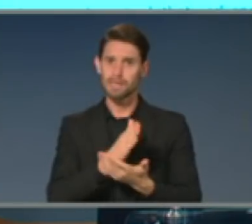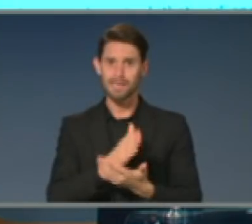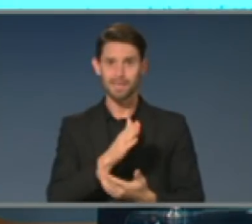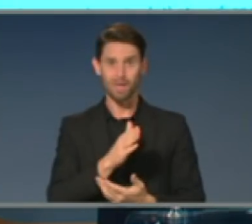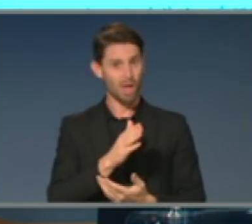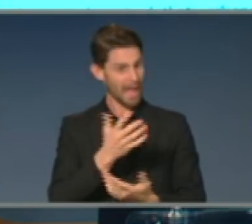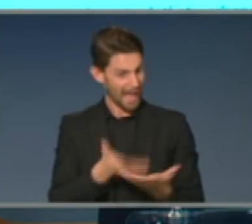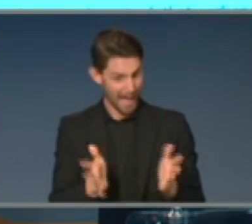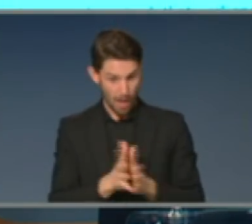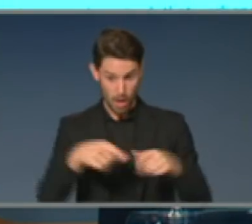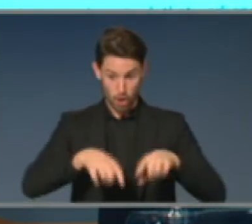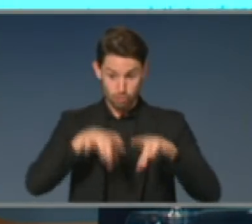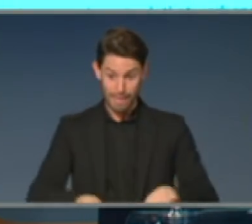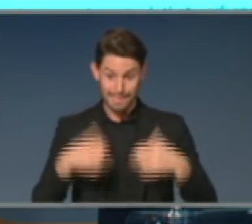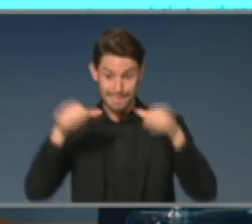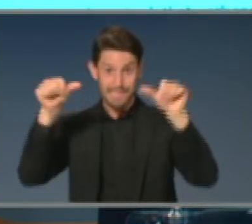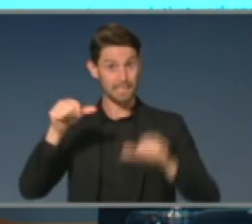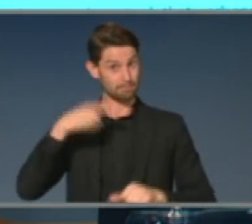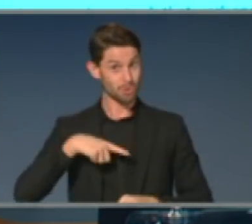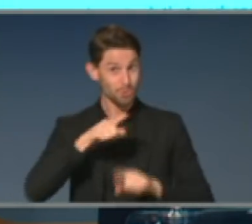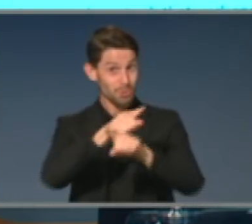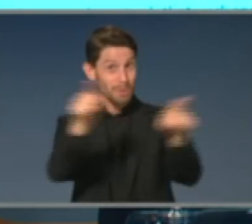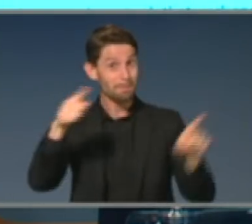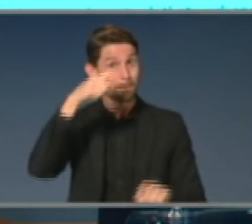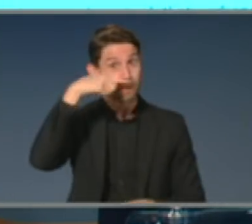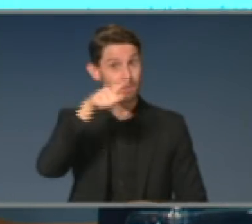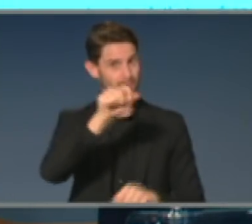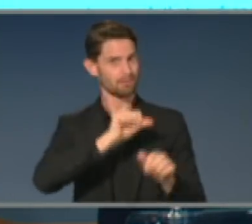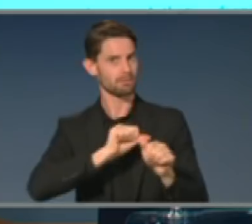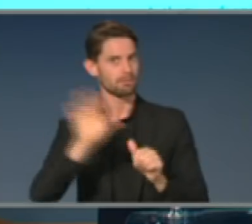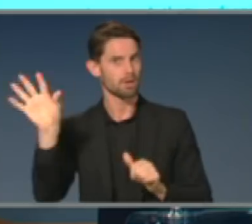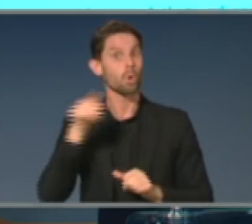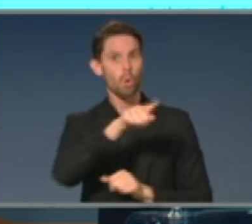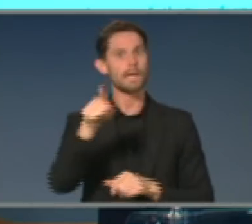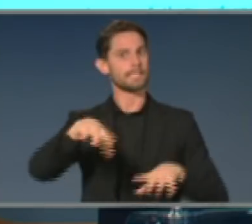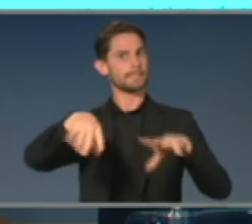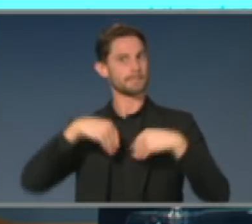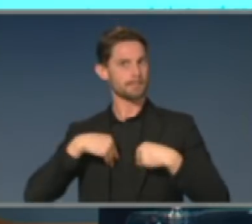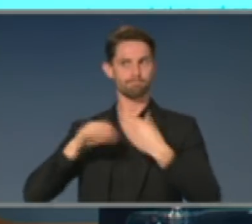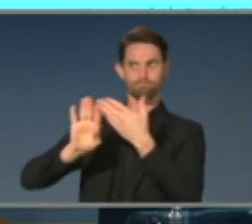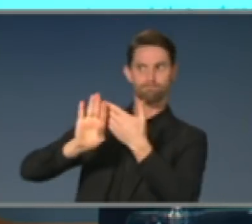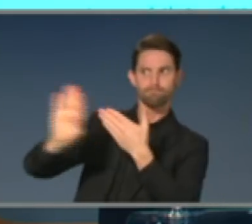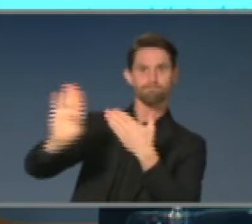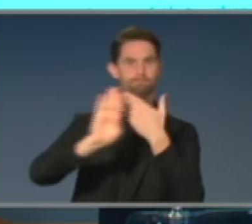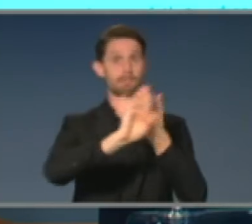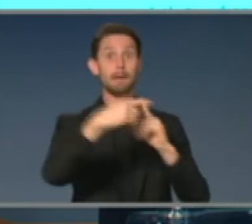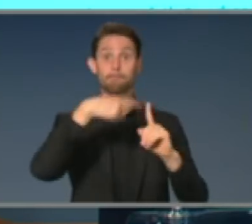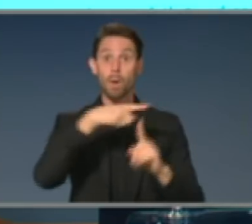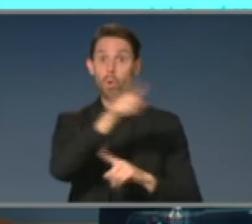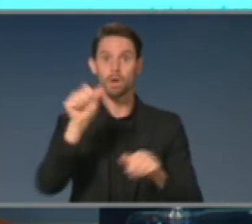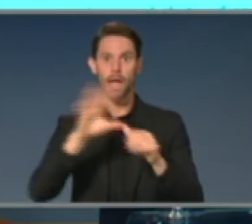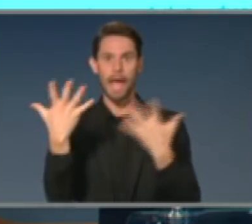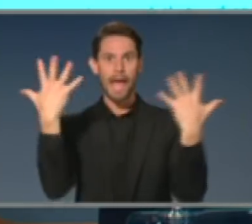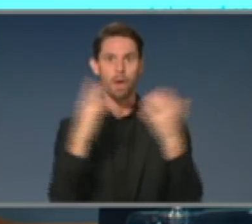by the Australian community of social distancing and general hygiene measures. Some of those measures, I think, will stay with us all